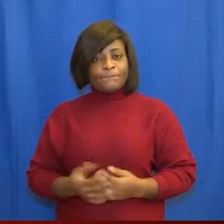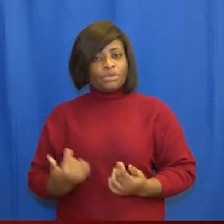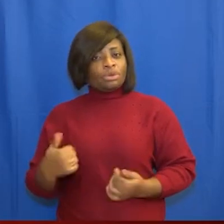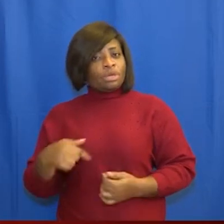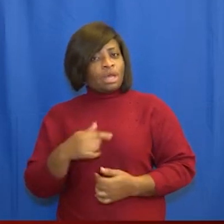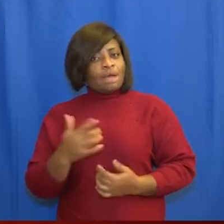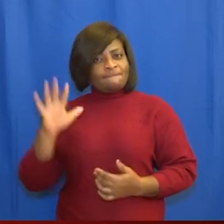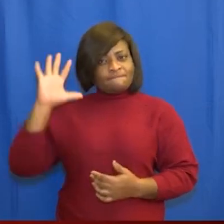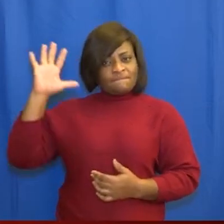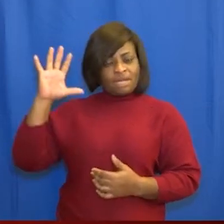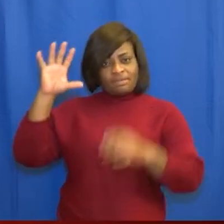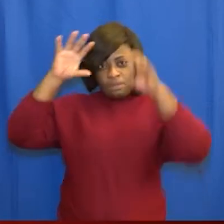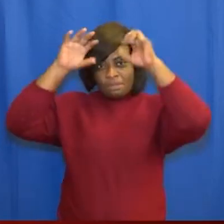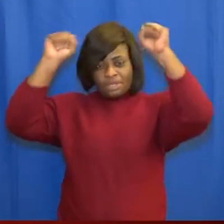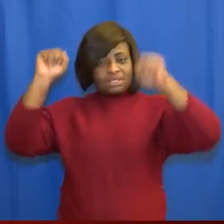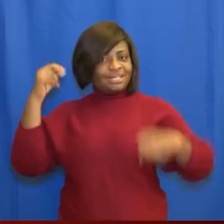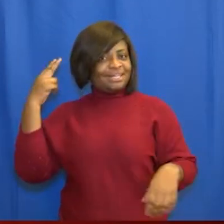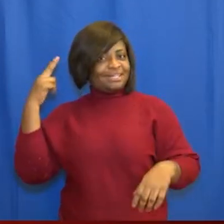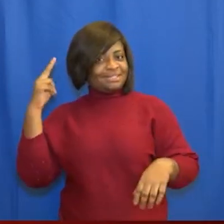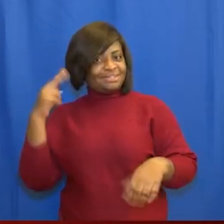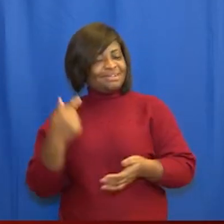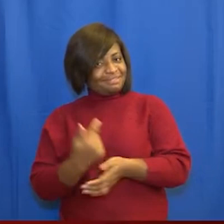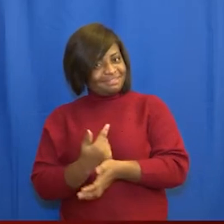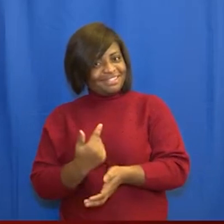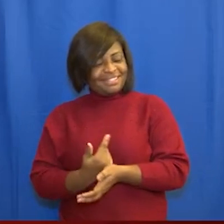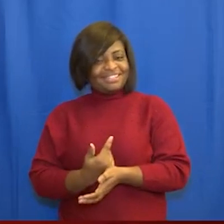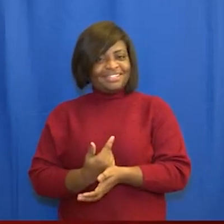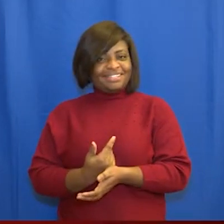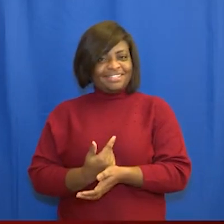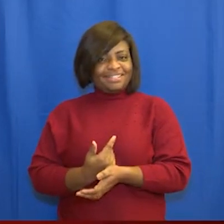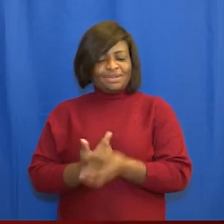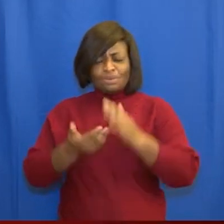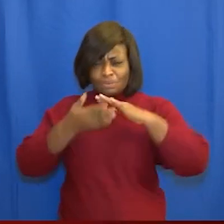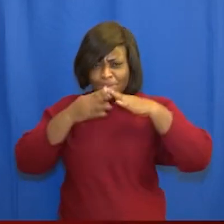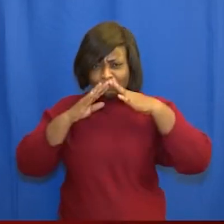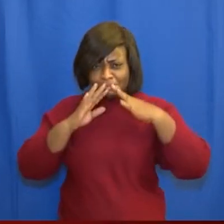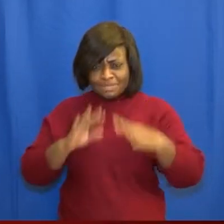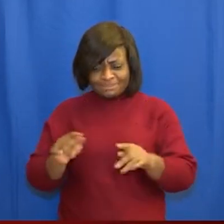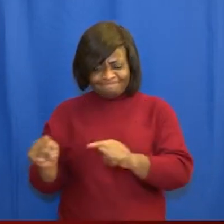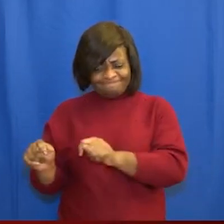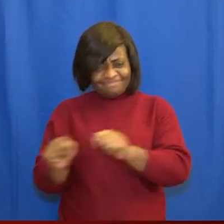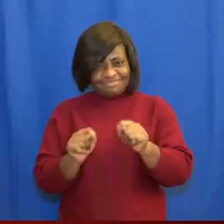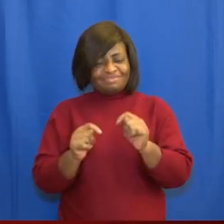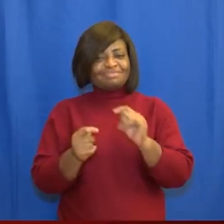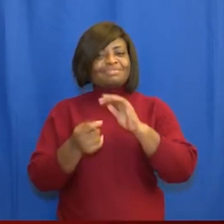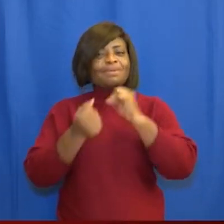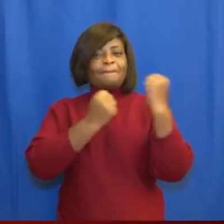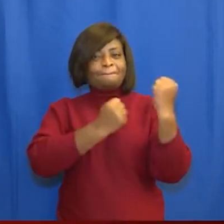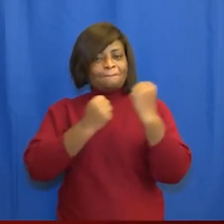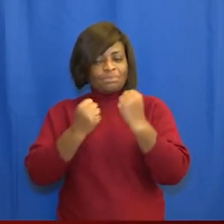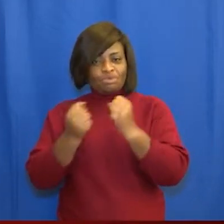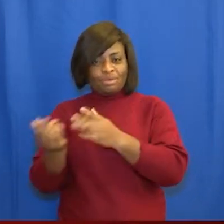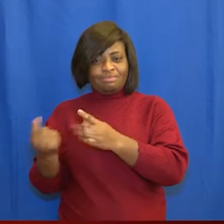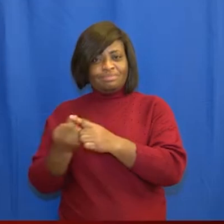five presidents in the history of this fourth republic with peaceful transfers of power from a